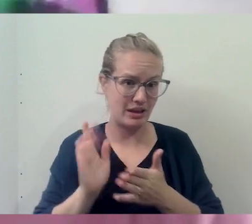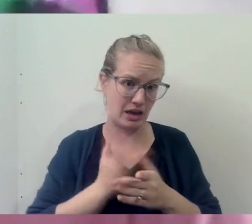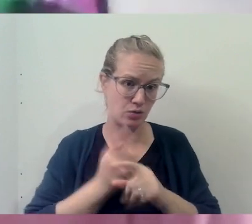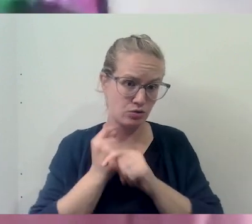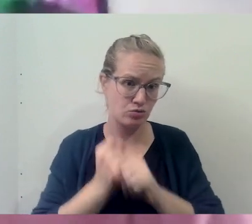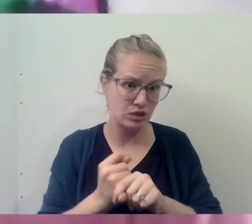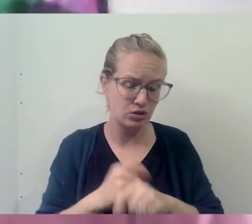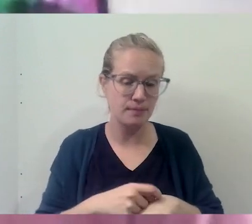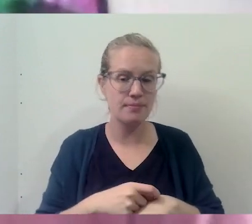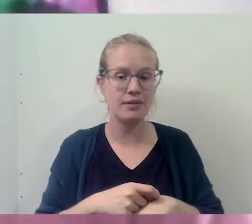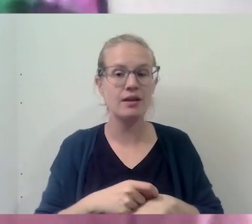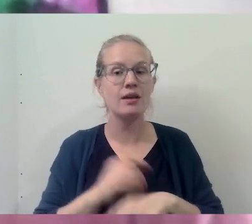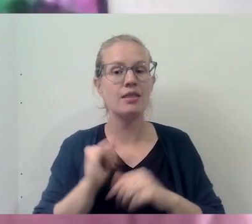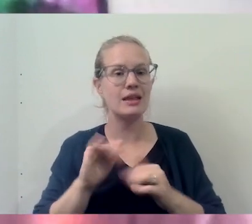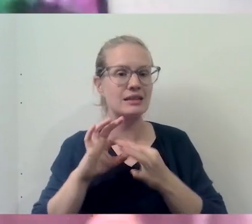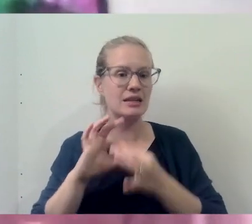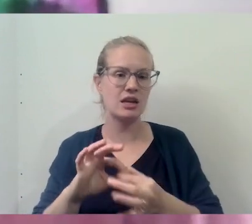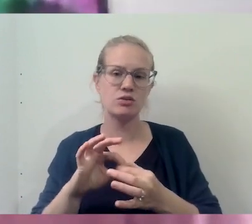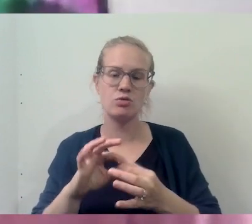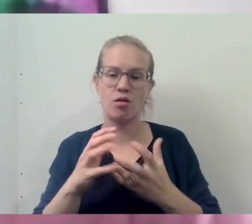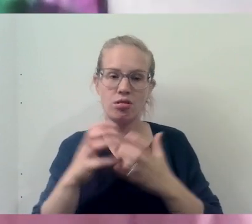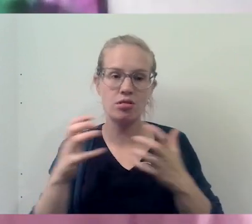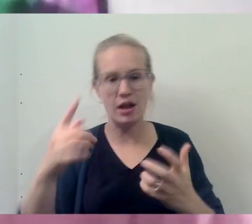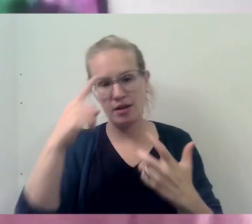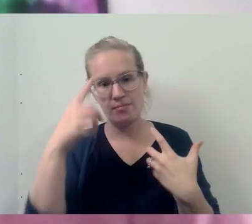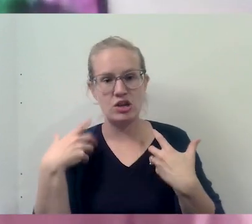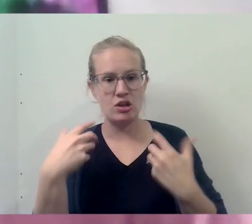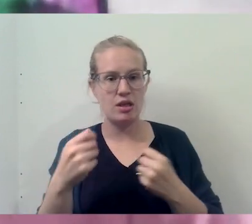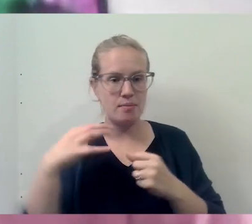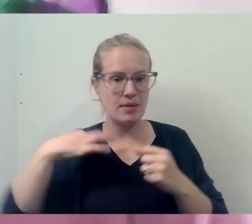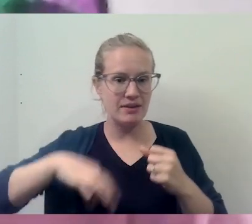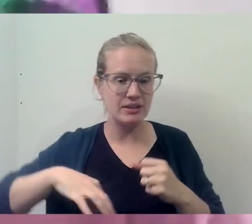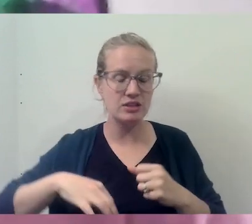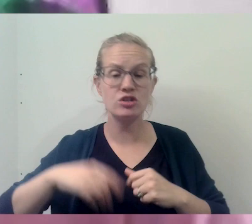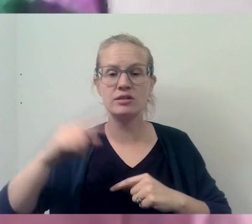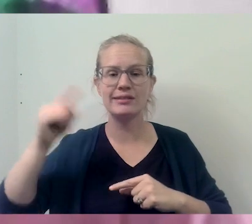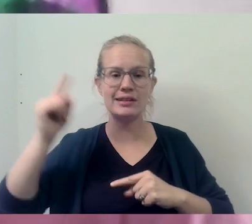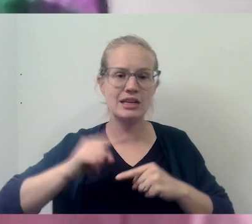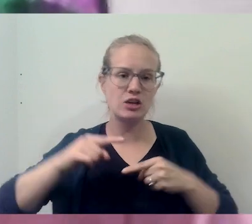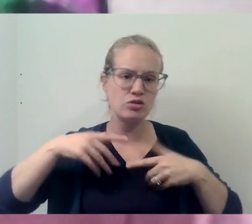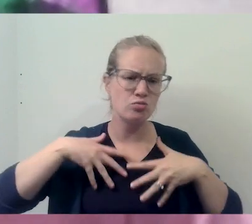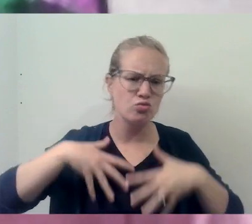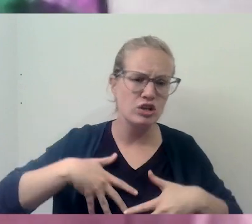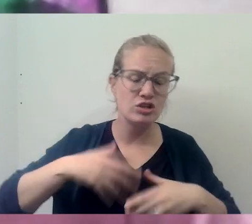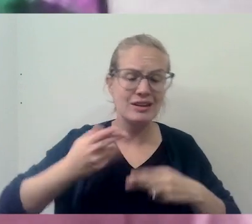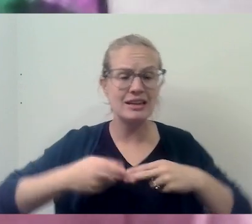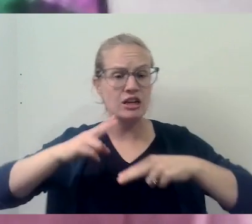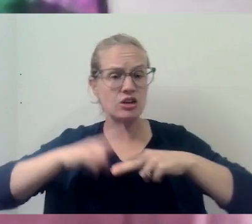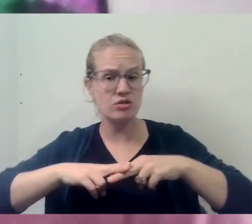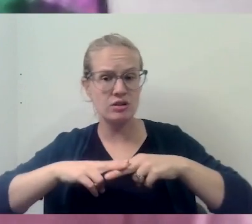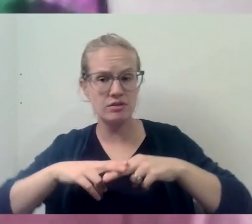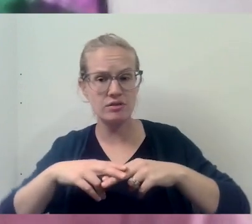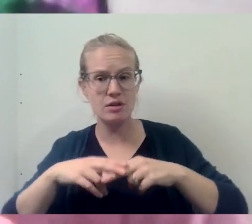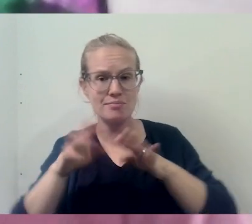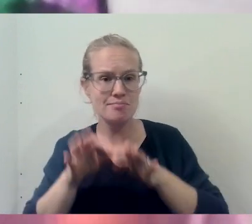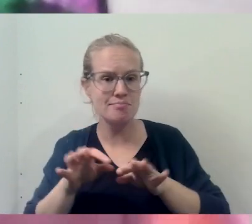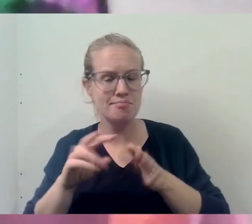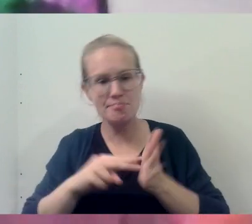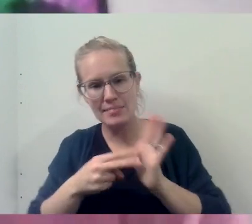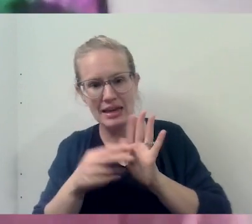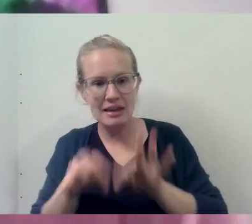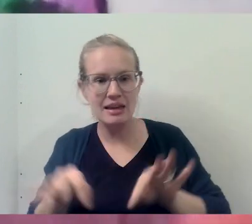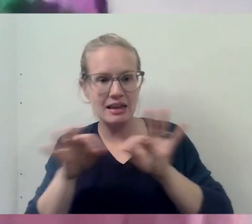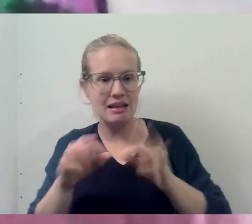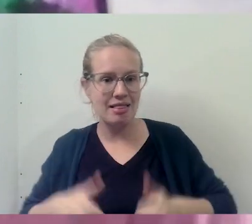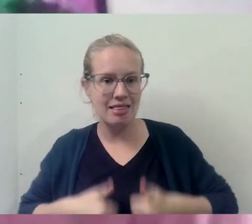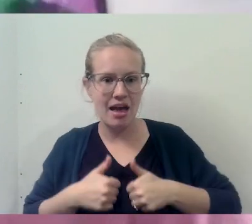has been linked to all kinds of mental health benefits, know, decreased depression, increased meaning in life. The list kind of